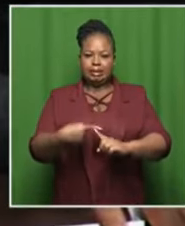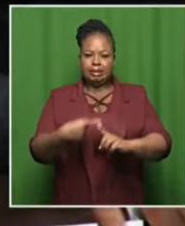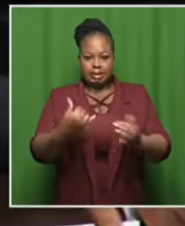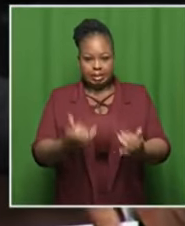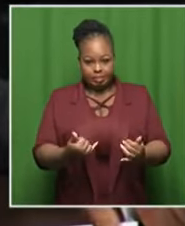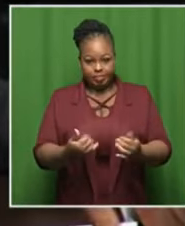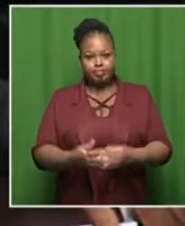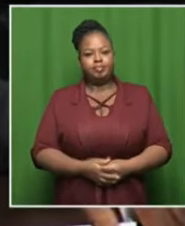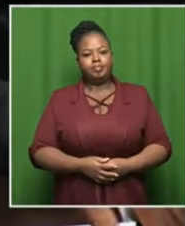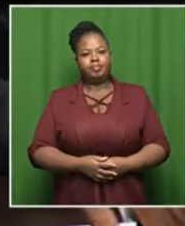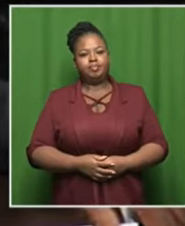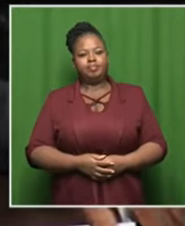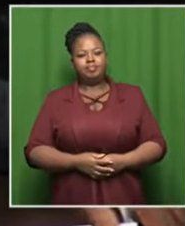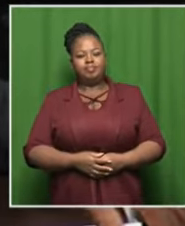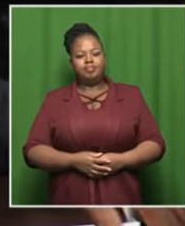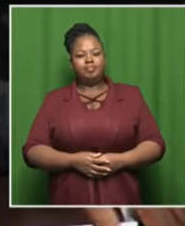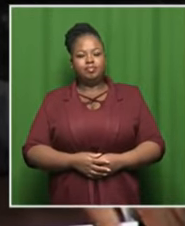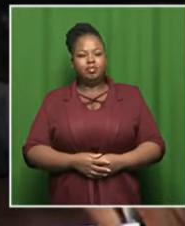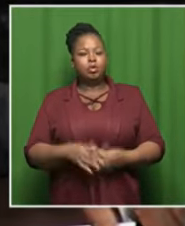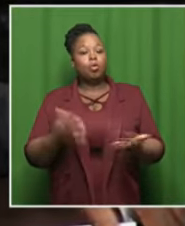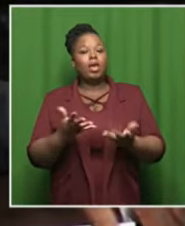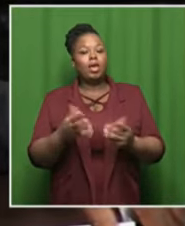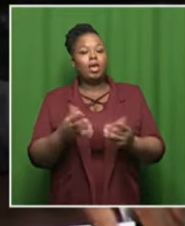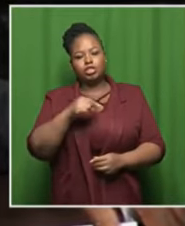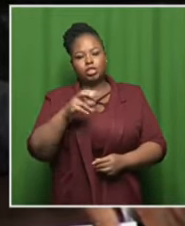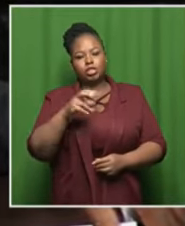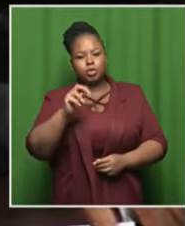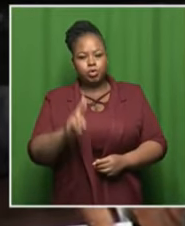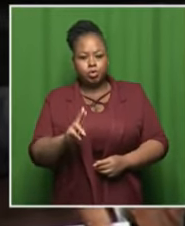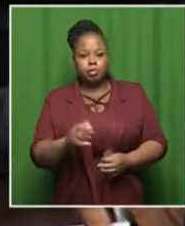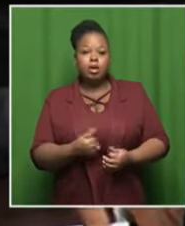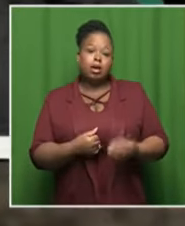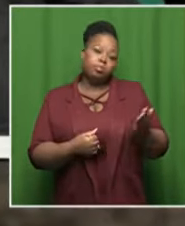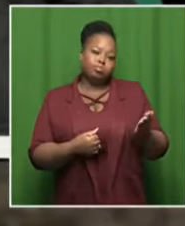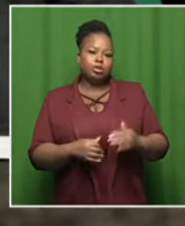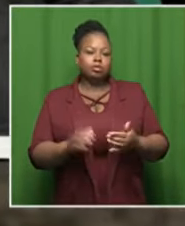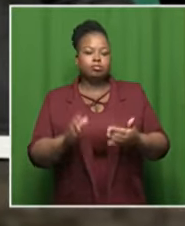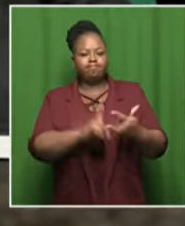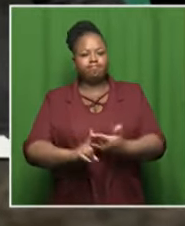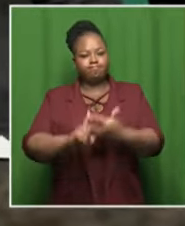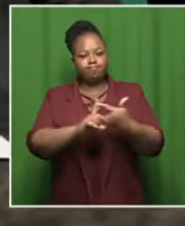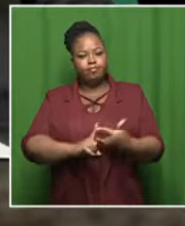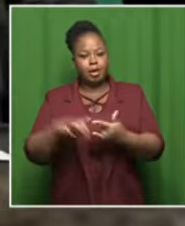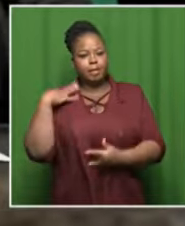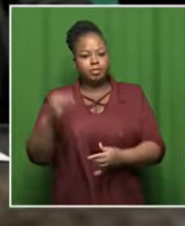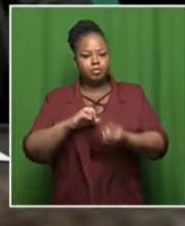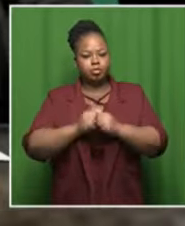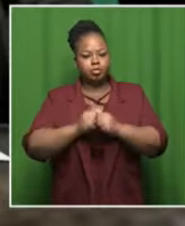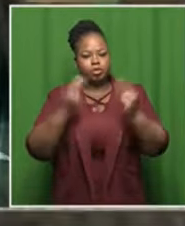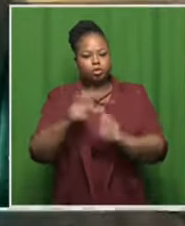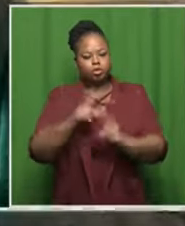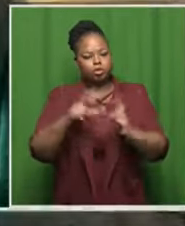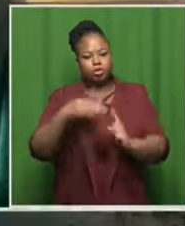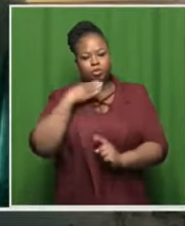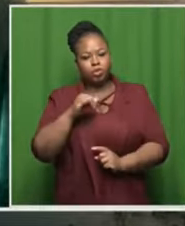first 100 plus days in office in the government of national unity we are joined virtually now by minister of sports arts and